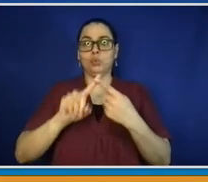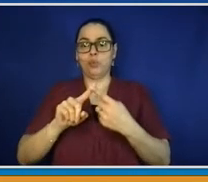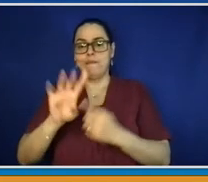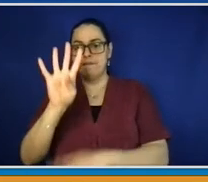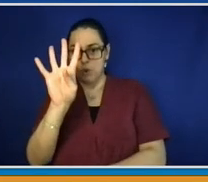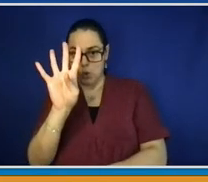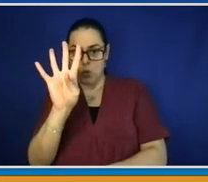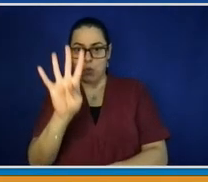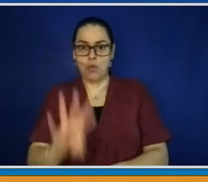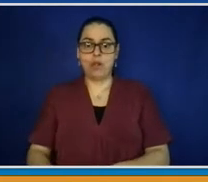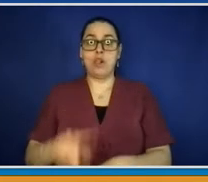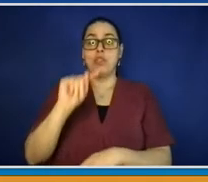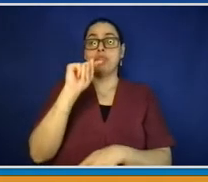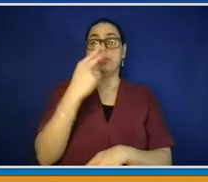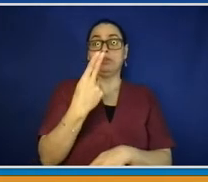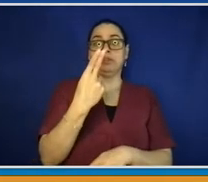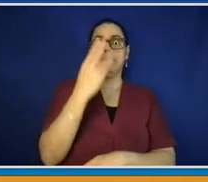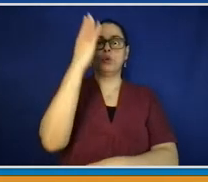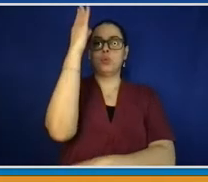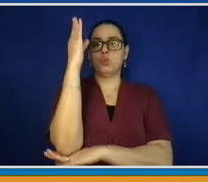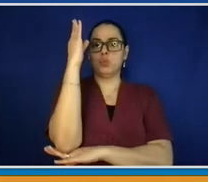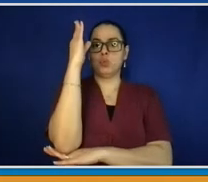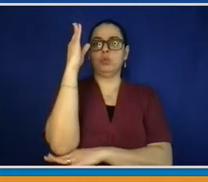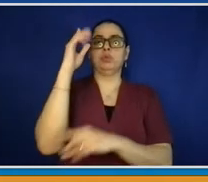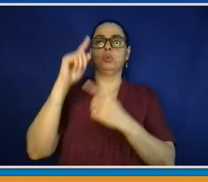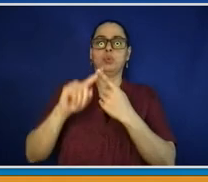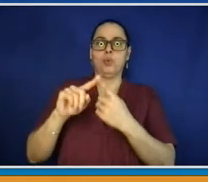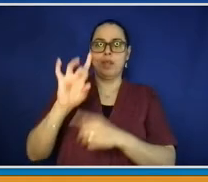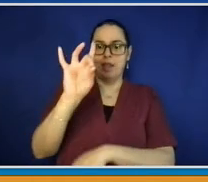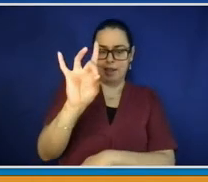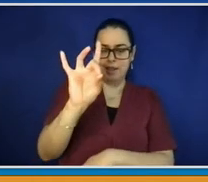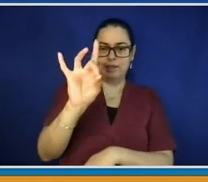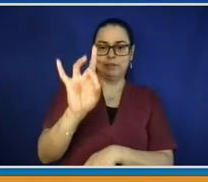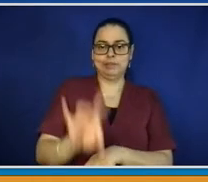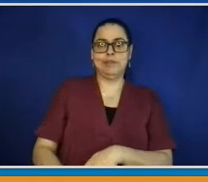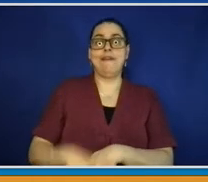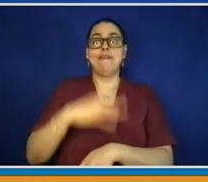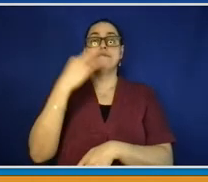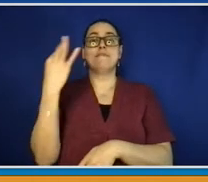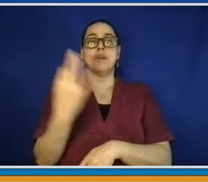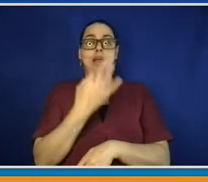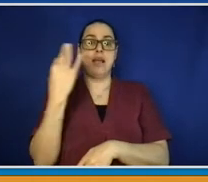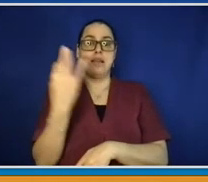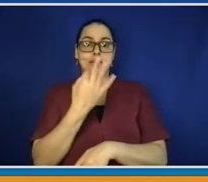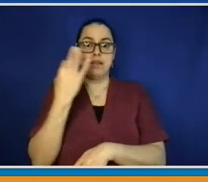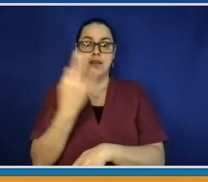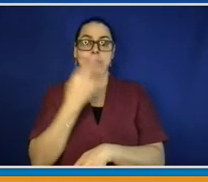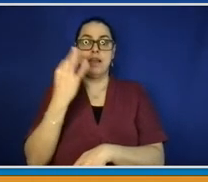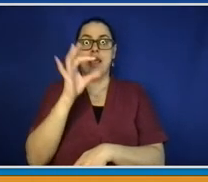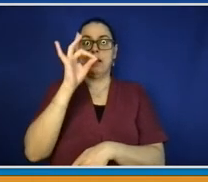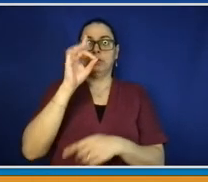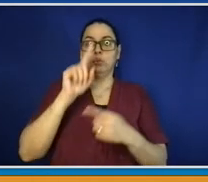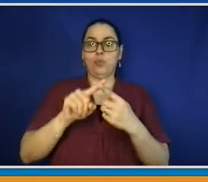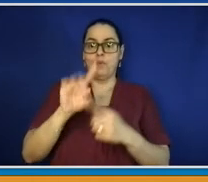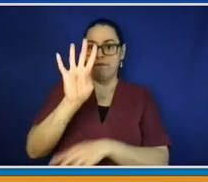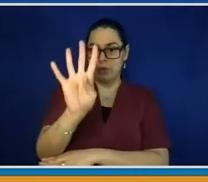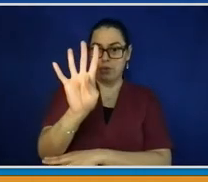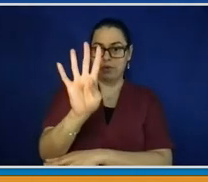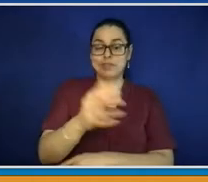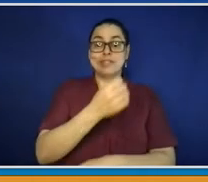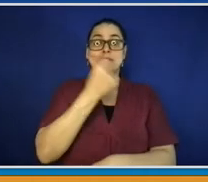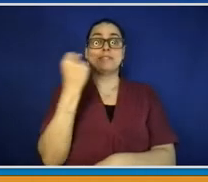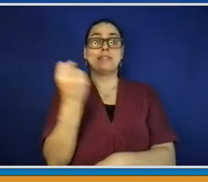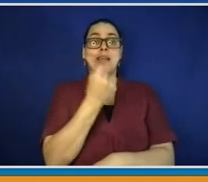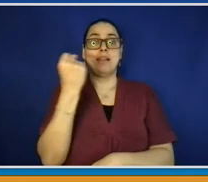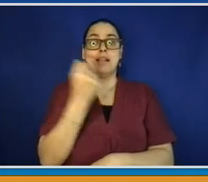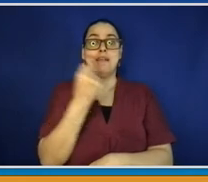Friday, 8 to 4. Saturday and Sunday are from noon to 5. And again, there's 23 different locations, and you can